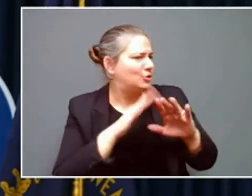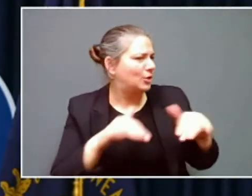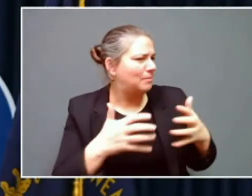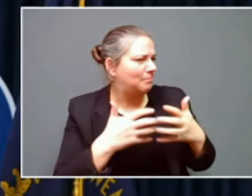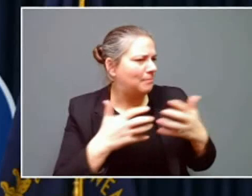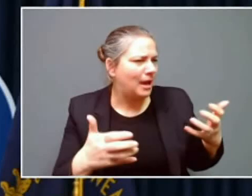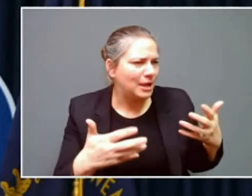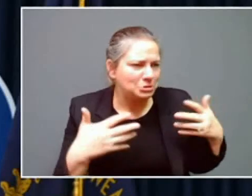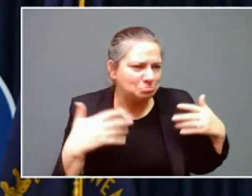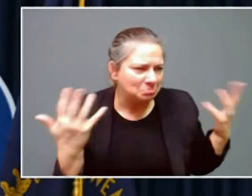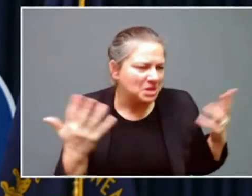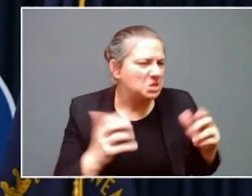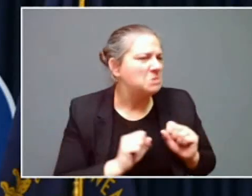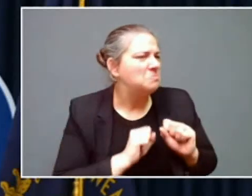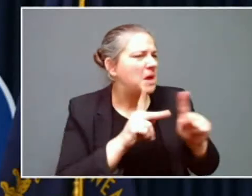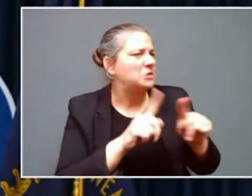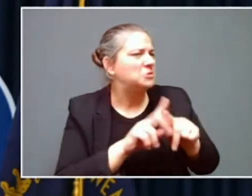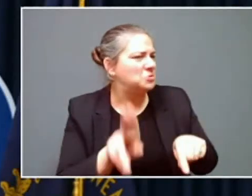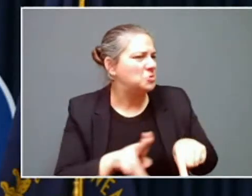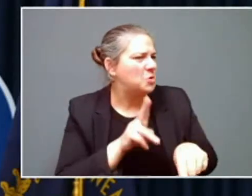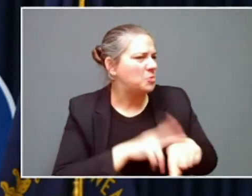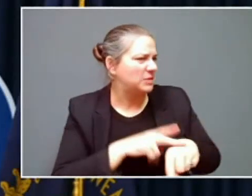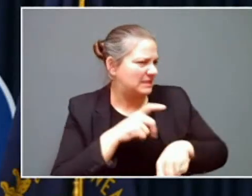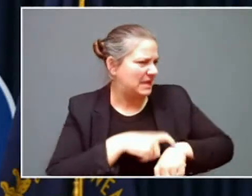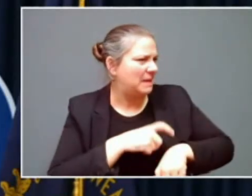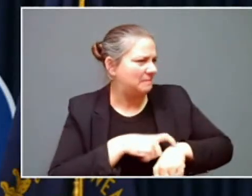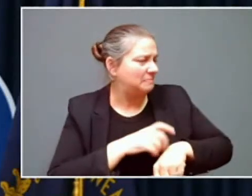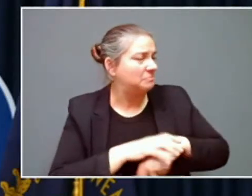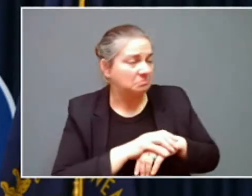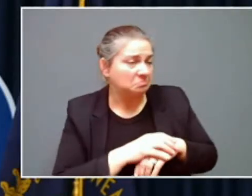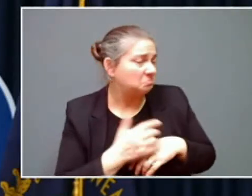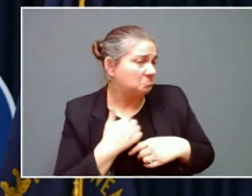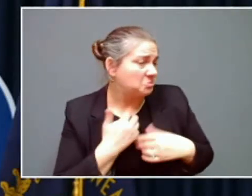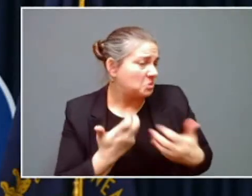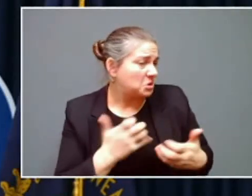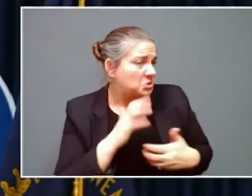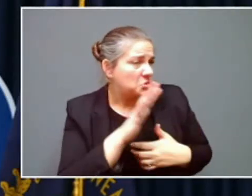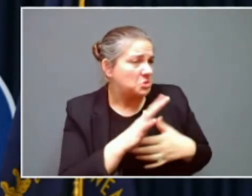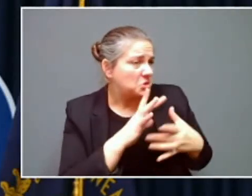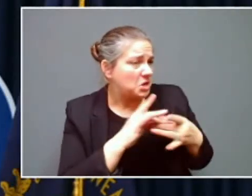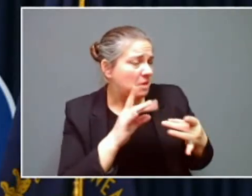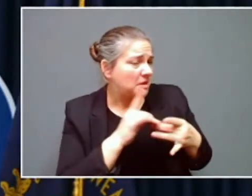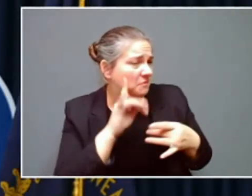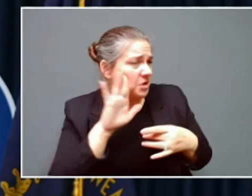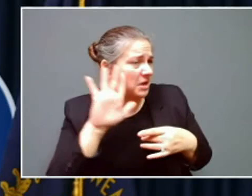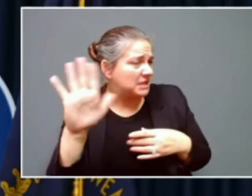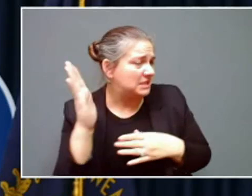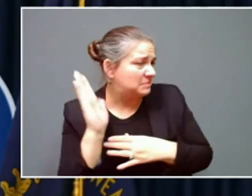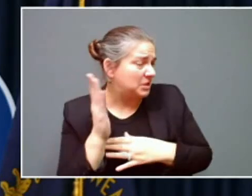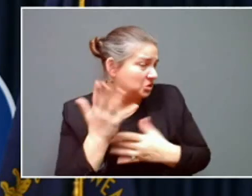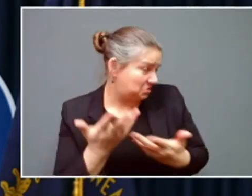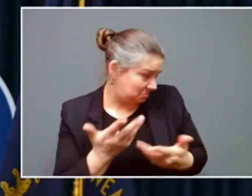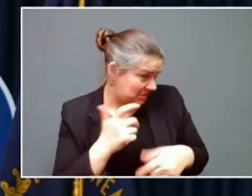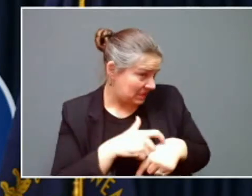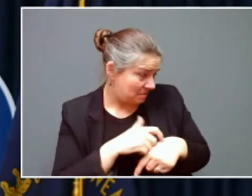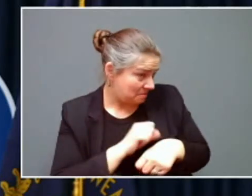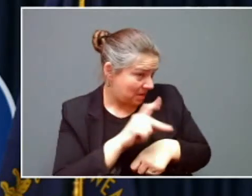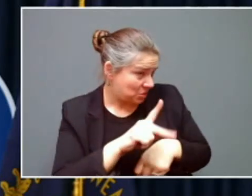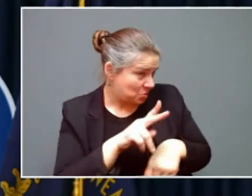It's time to get back to normal. So, I'm just seeking comment on his floor speech today around, is it time to get back to normal?